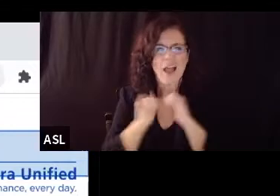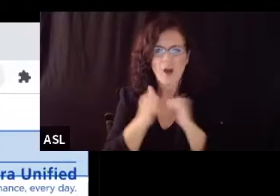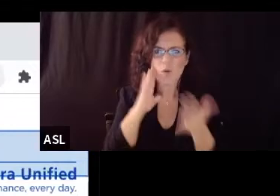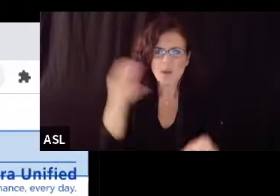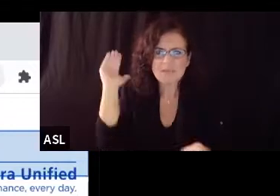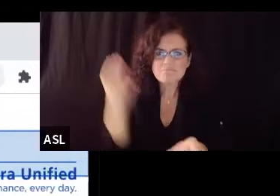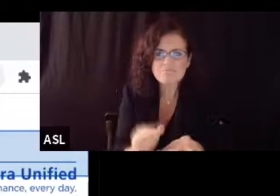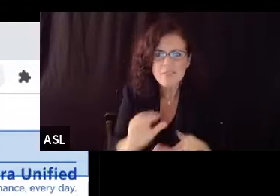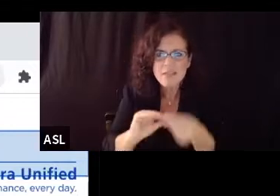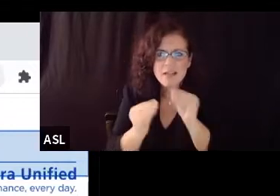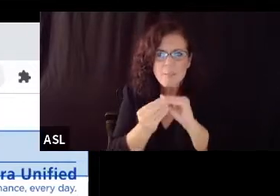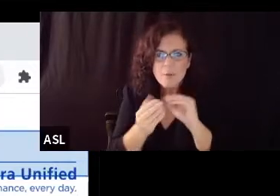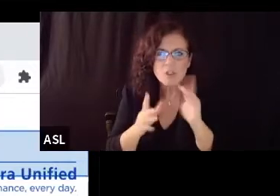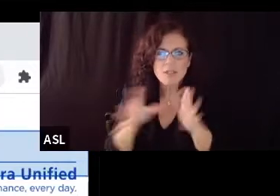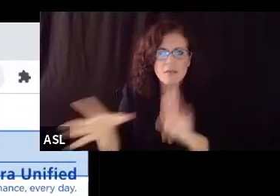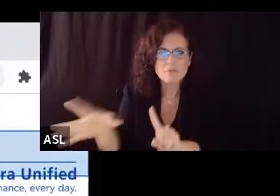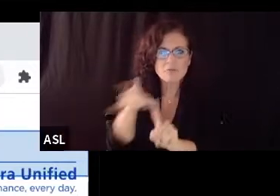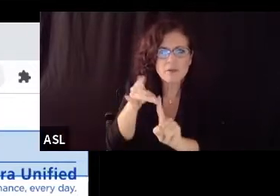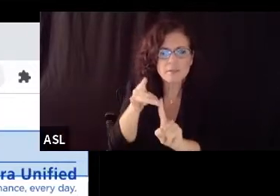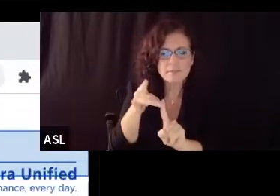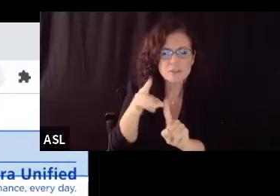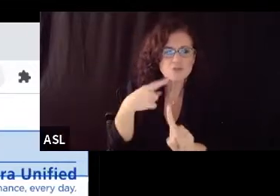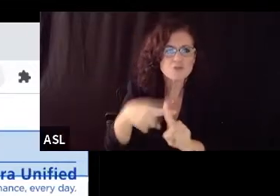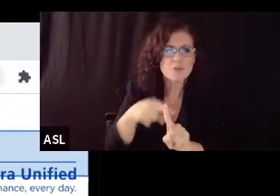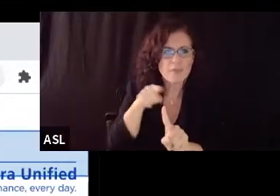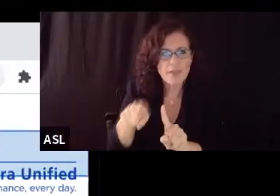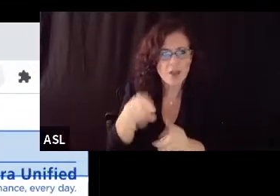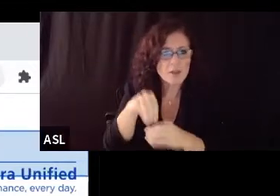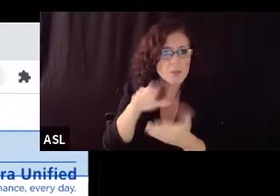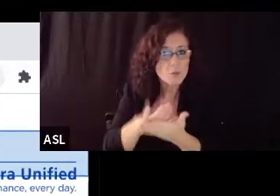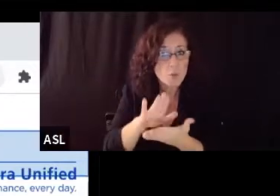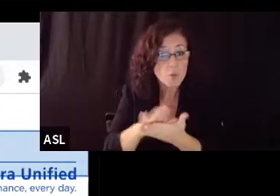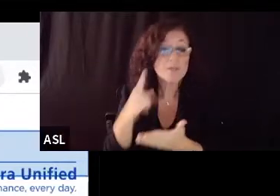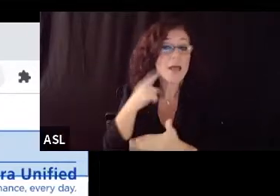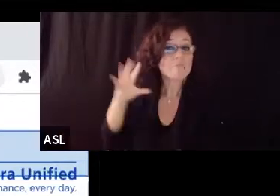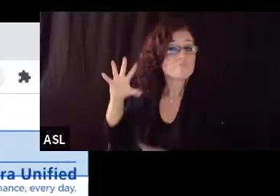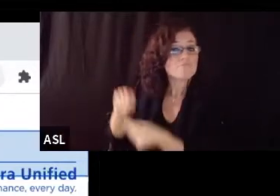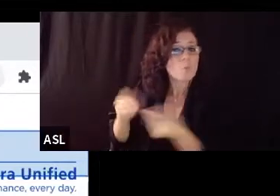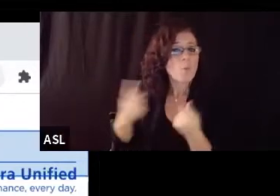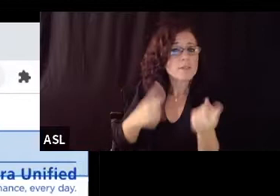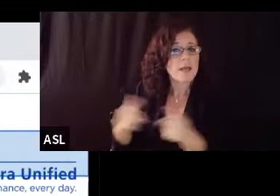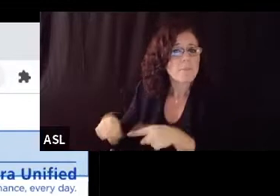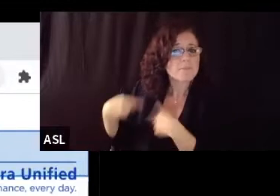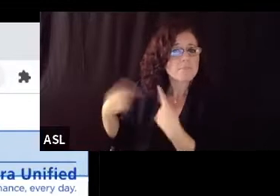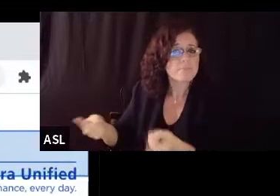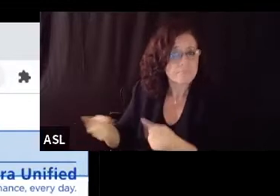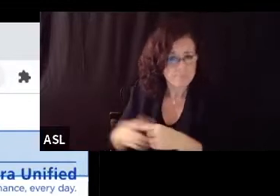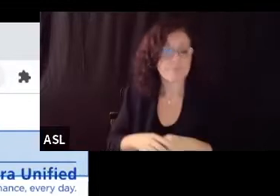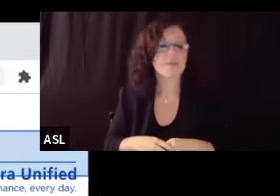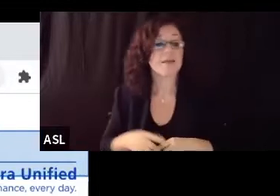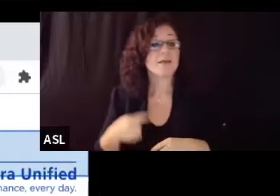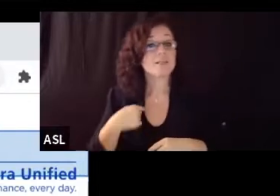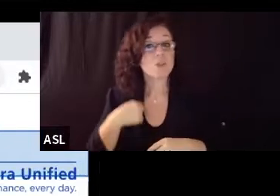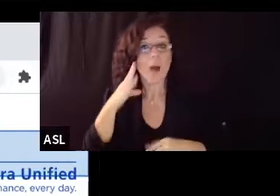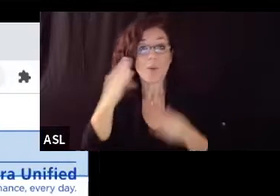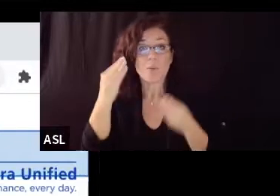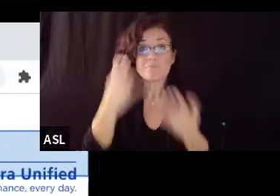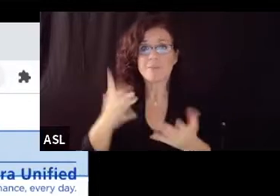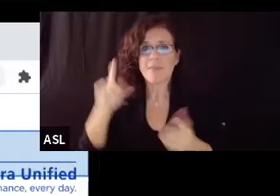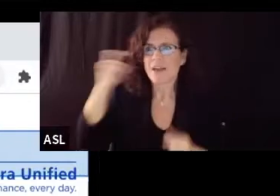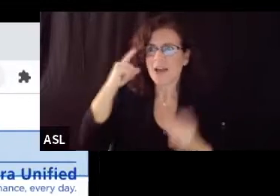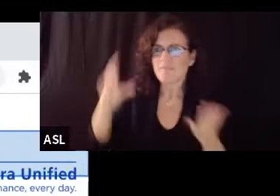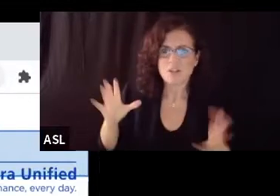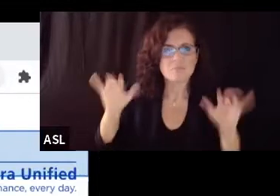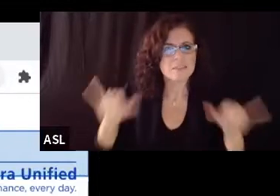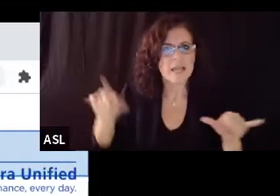what we know about what has happened with transmission in the schools well I'll share some slides the governor shared about how